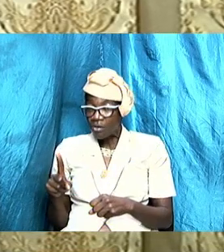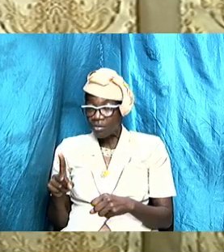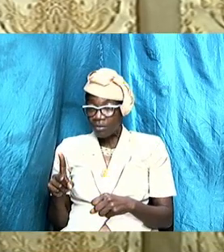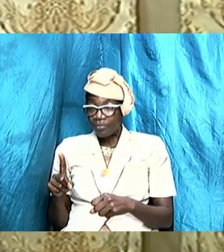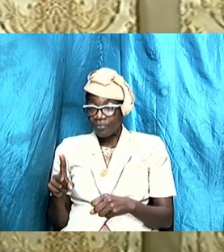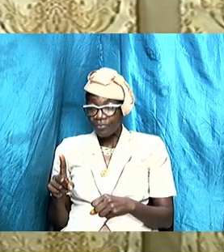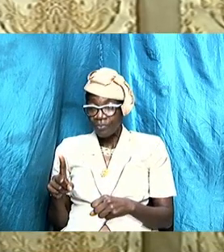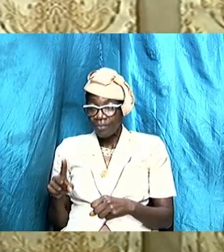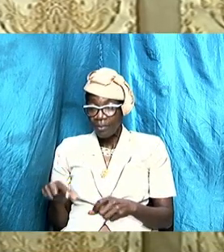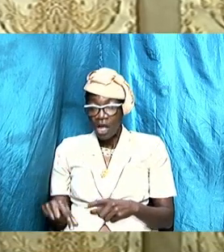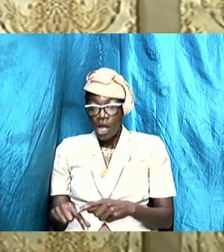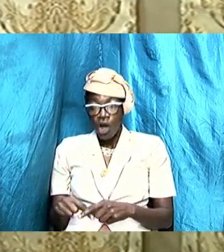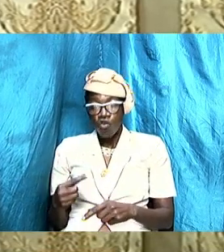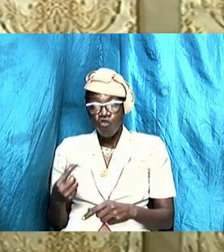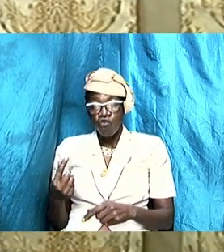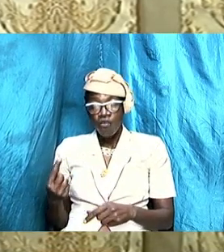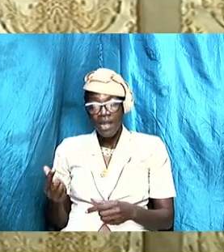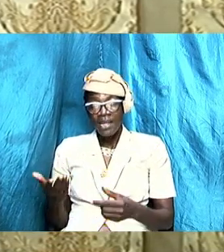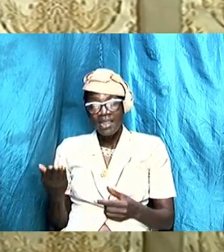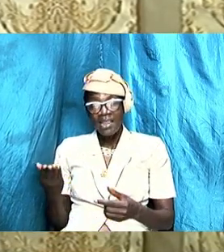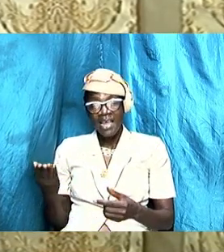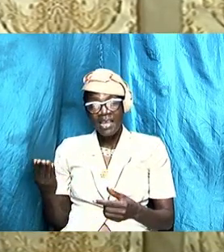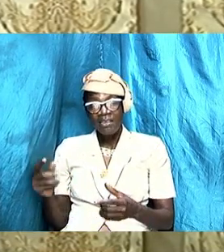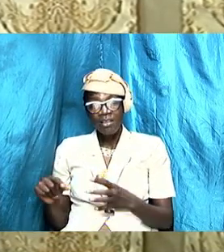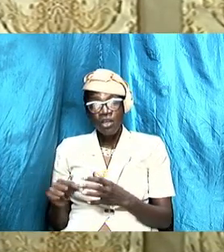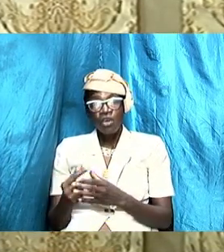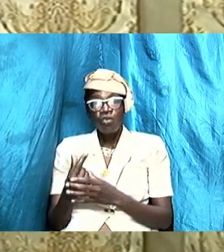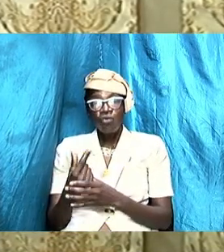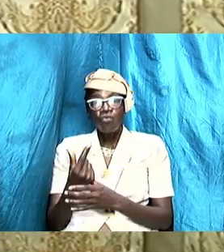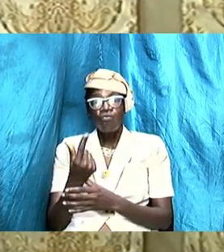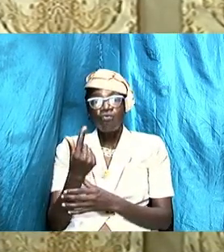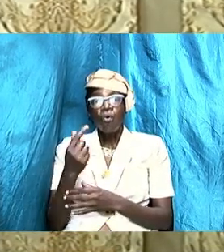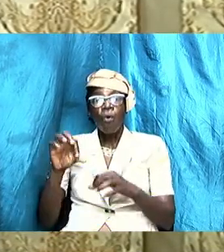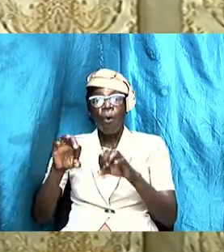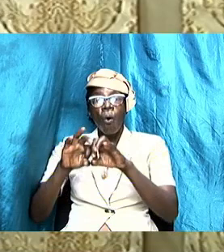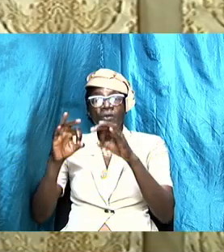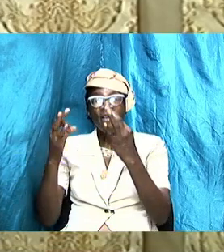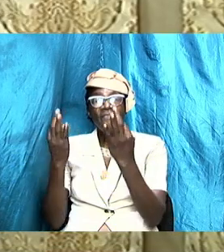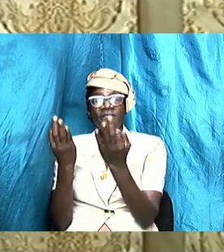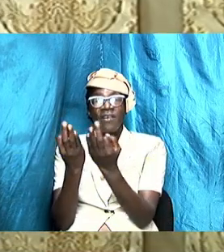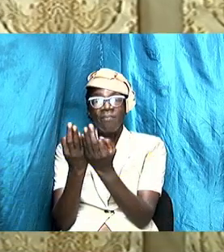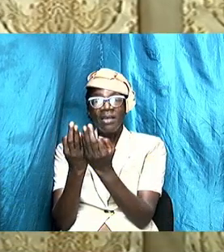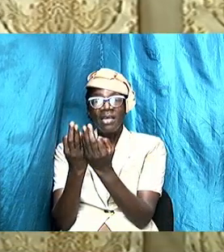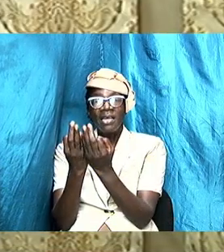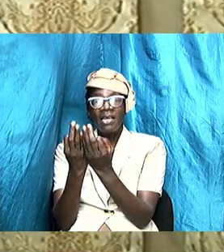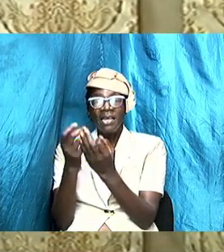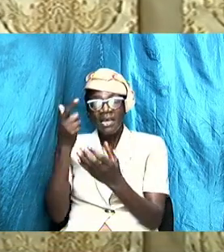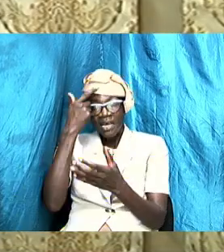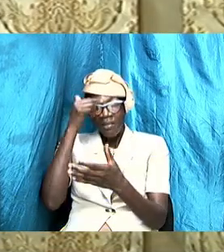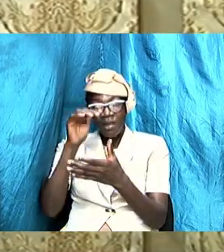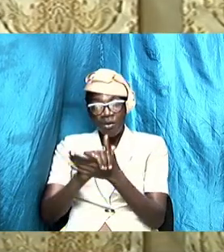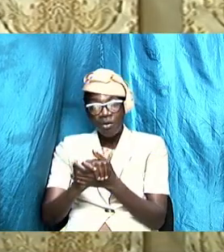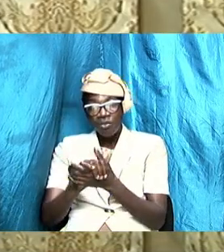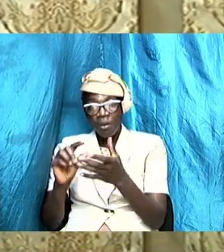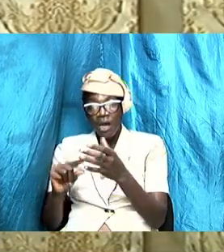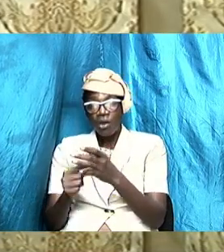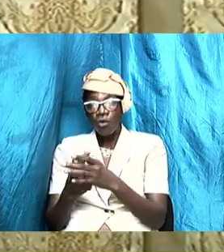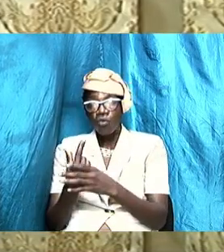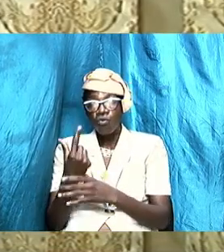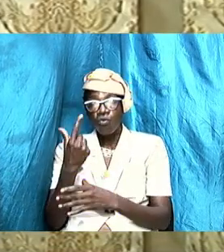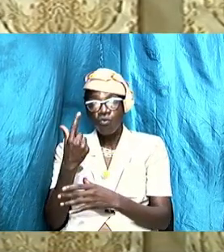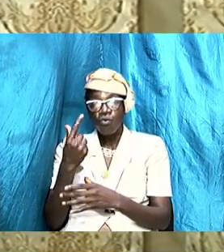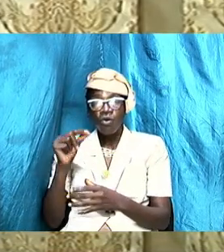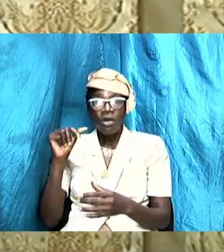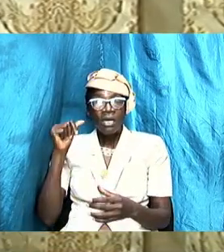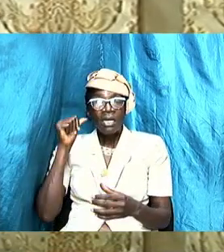of great things that will advance the family so while the husband will advance the wife will advance the